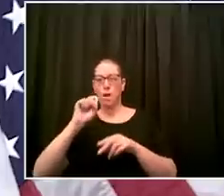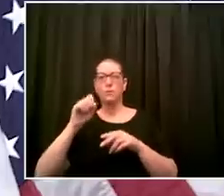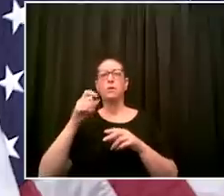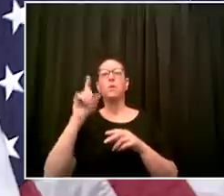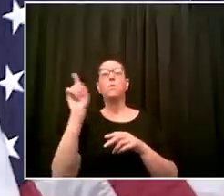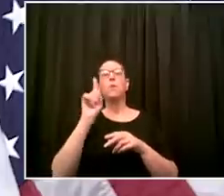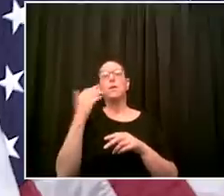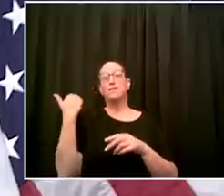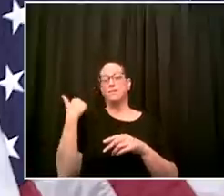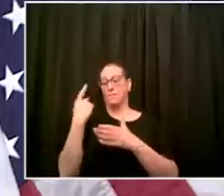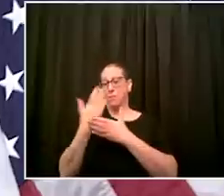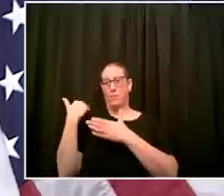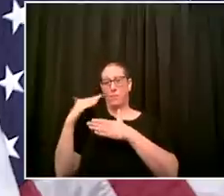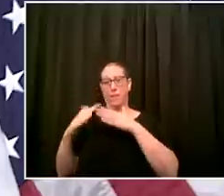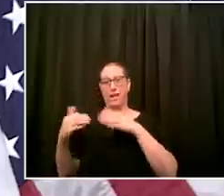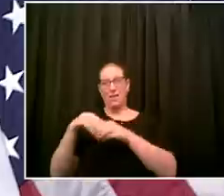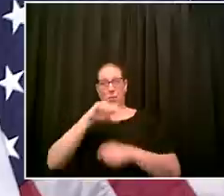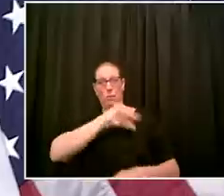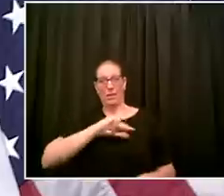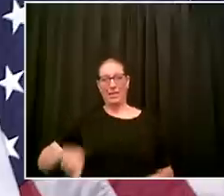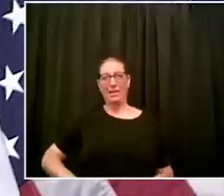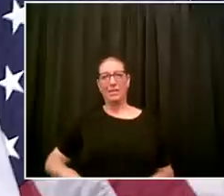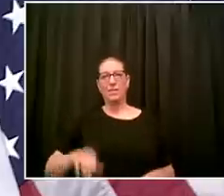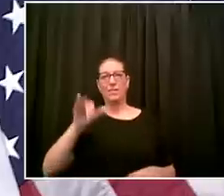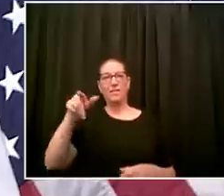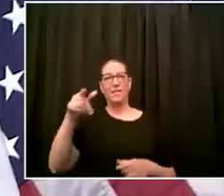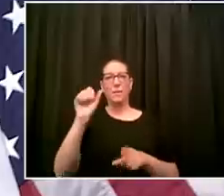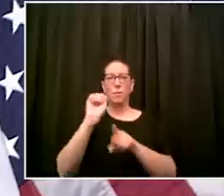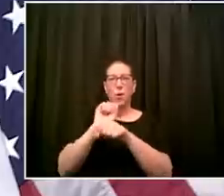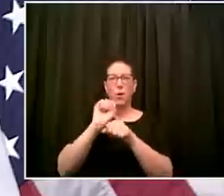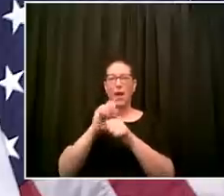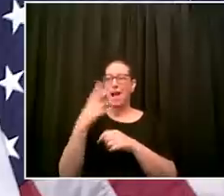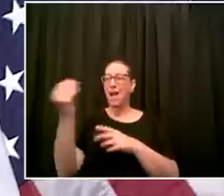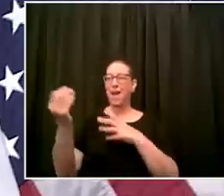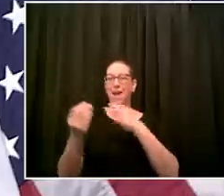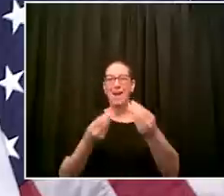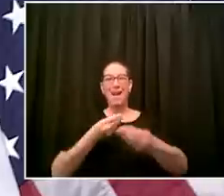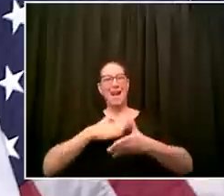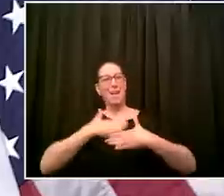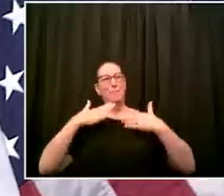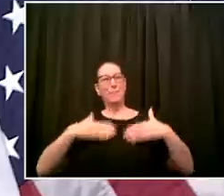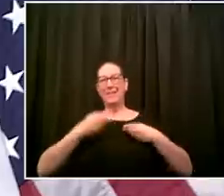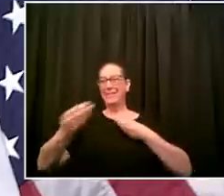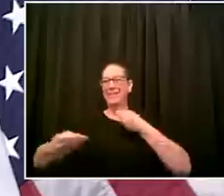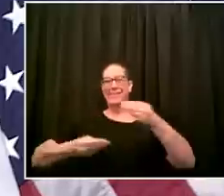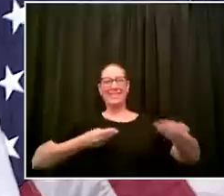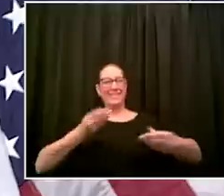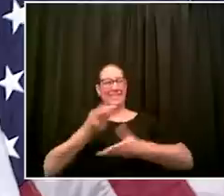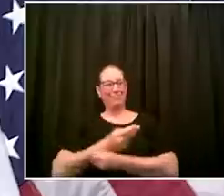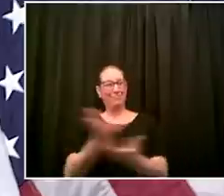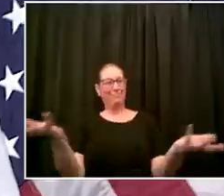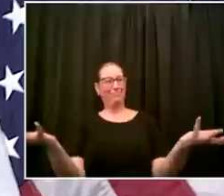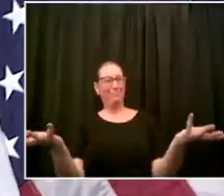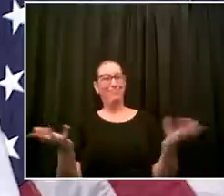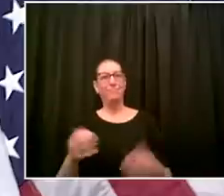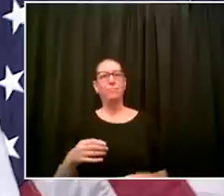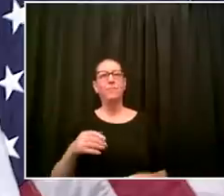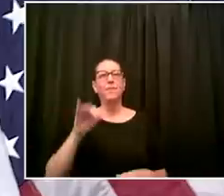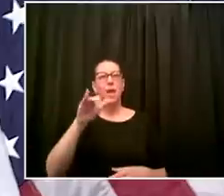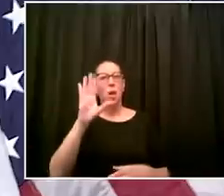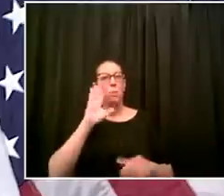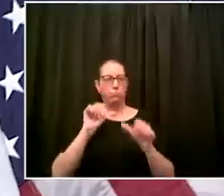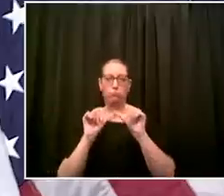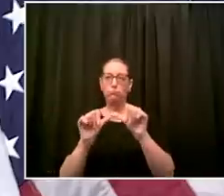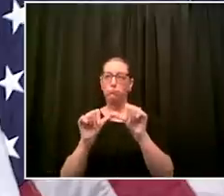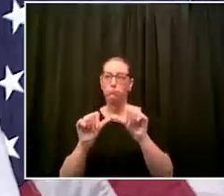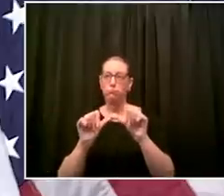came across you know we're grateful to get free face covering so we're going to do a whole lot of that um and i think it's going to add up